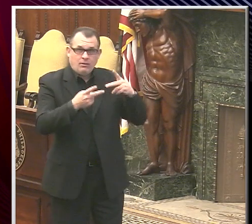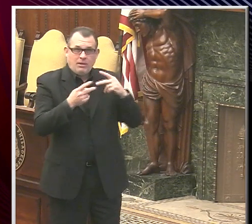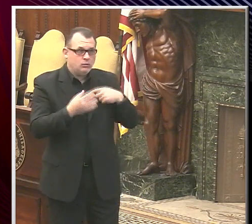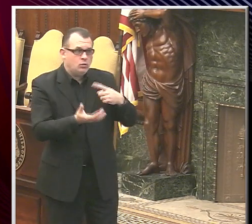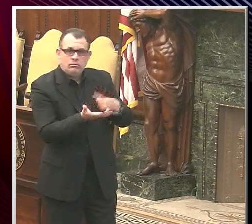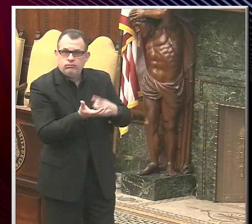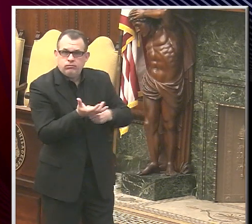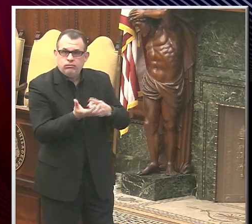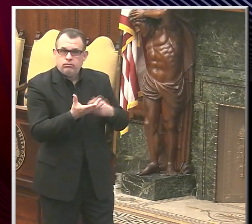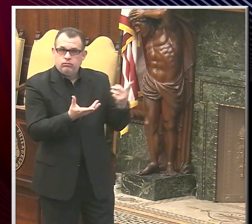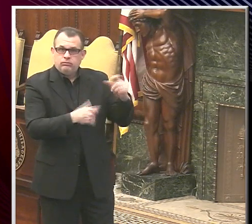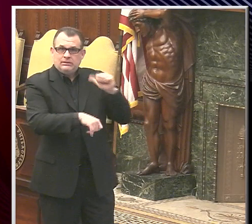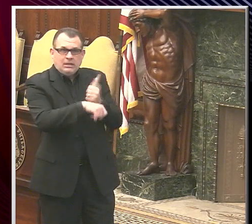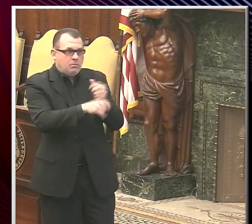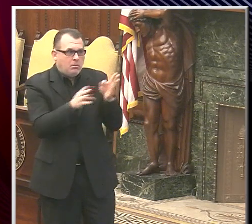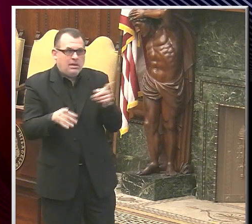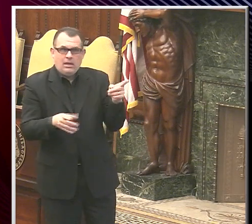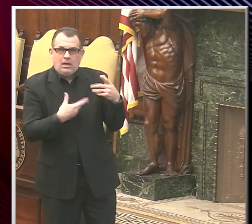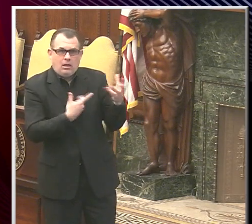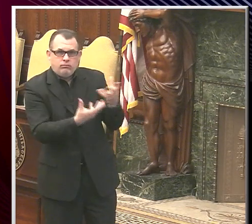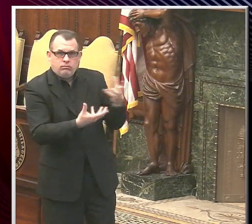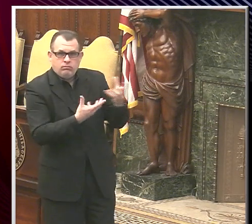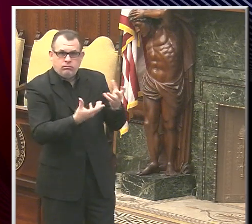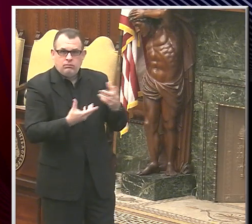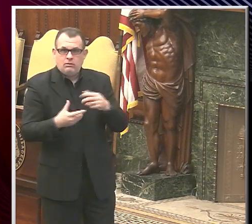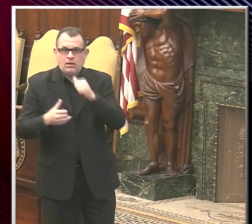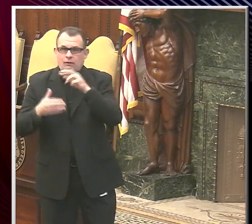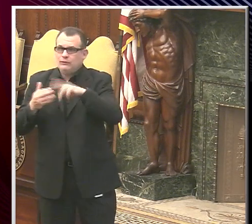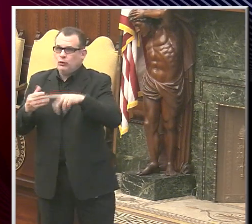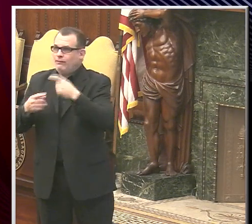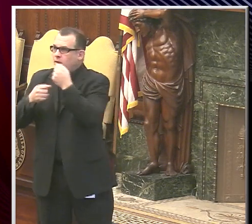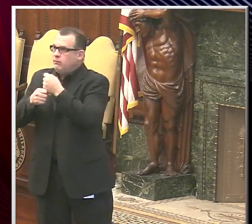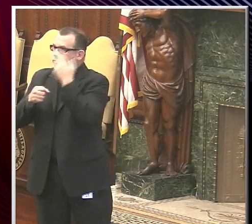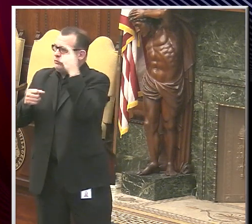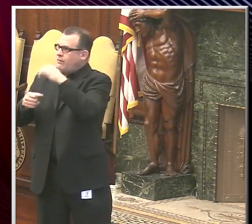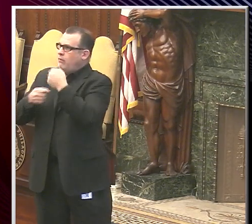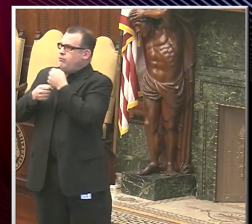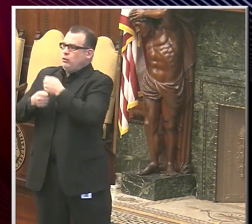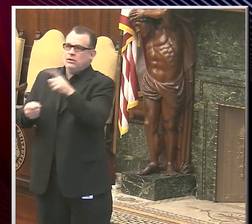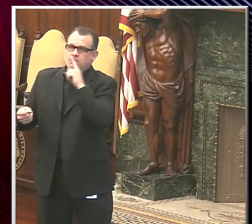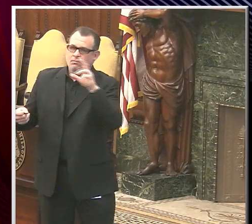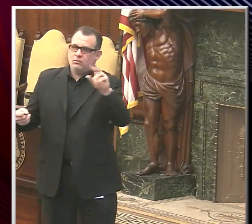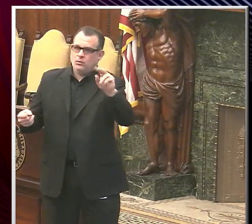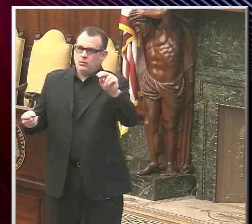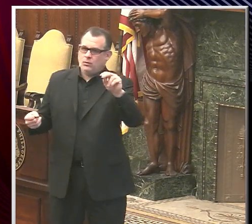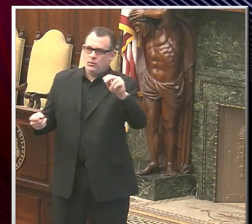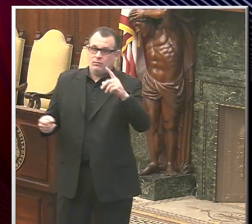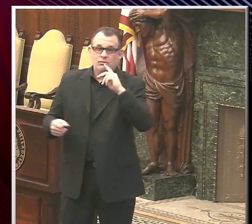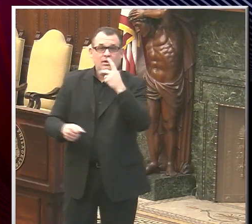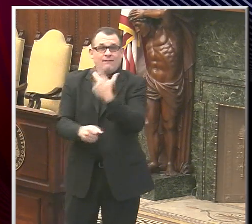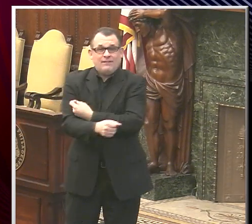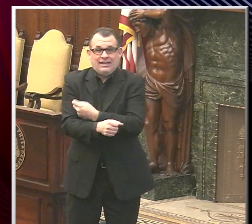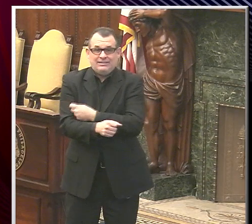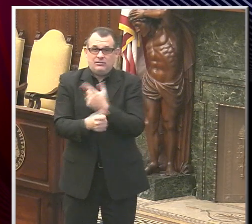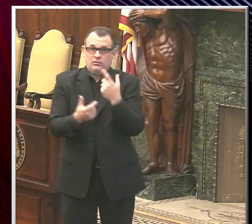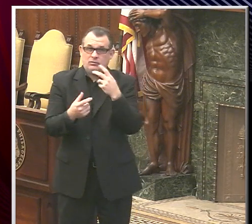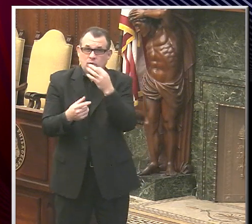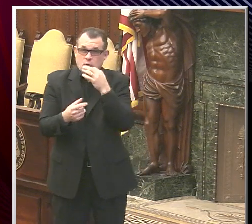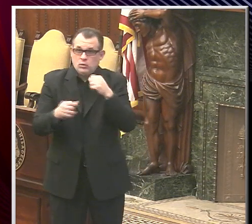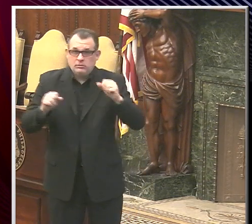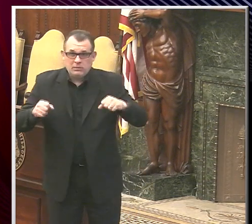So that was just a coincidence. We do want the teachers to be vaccinated as soon as possible to address any fears that they have about